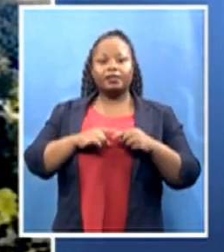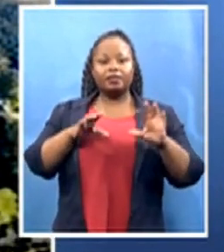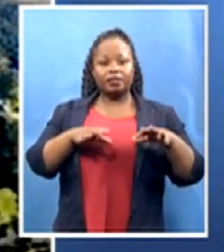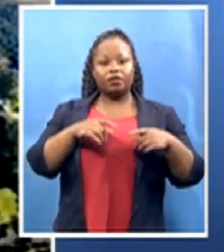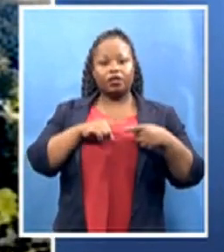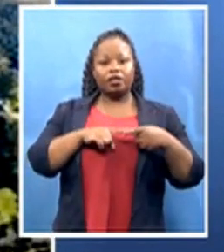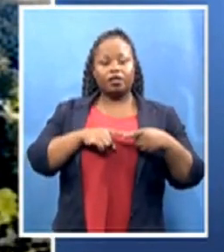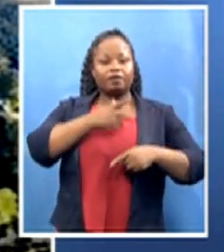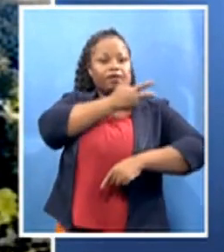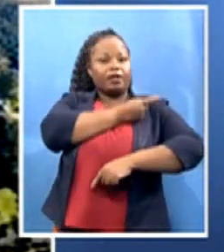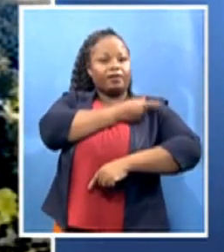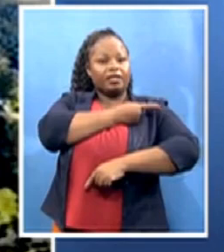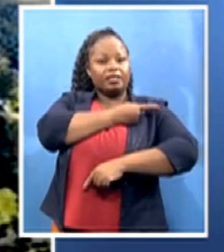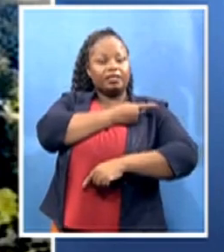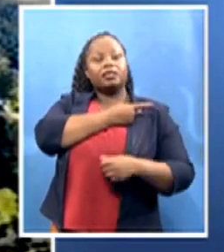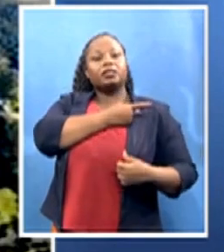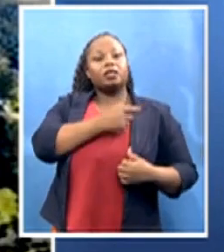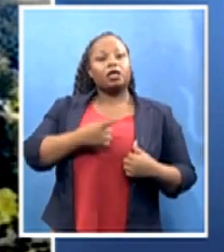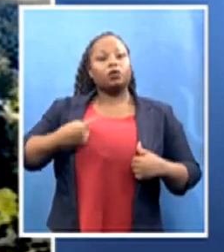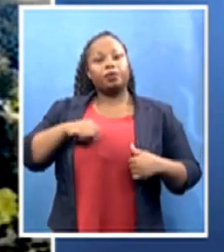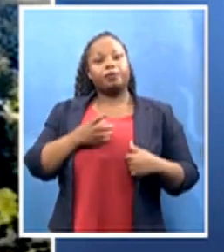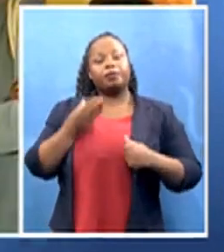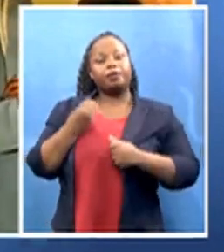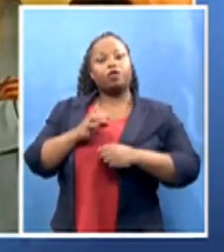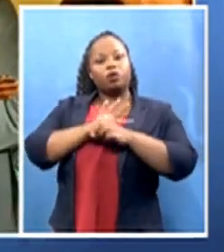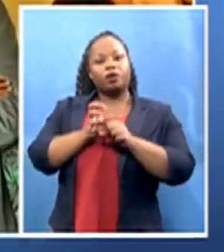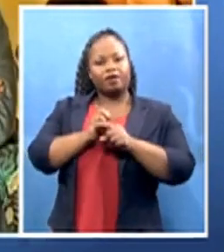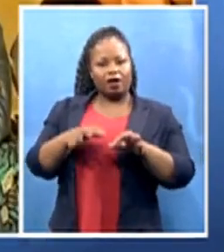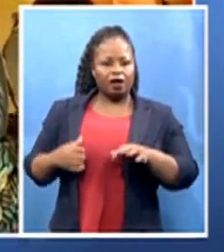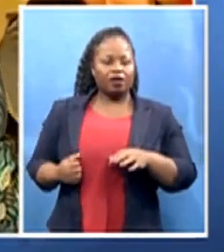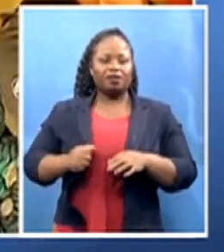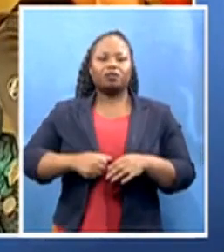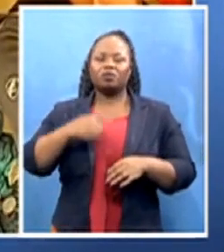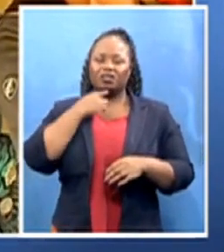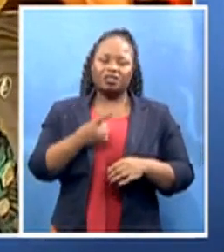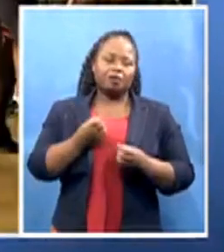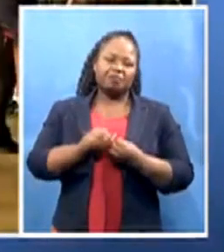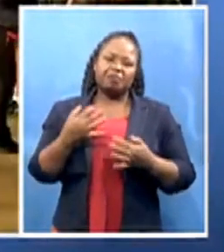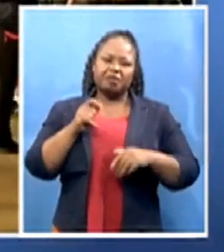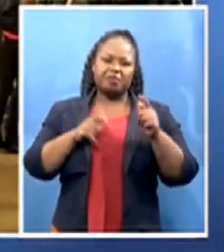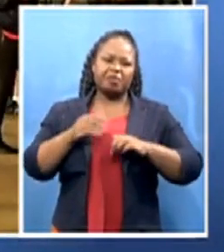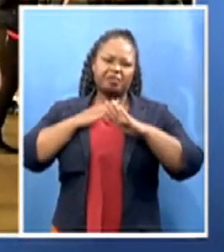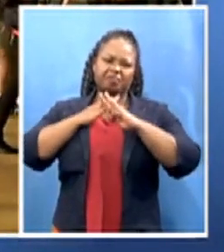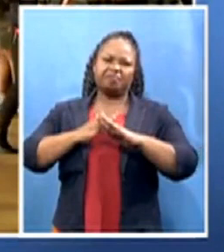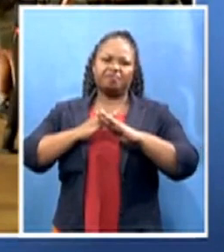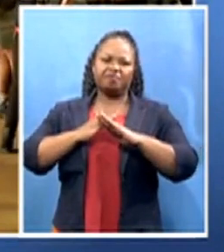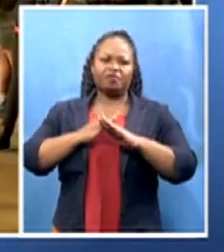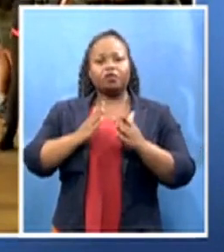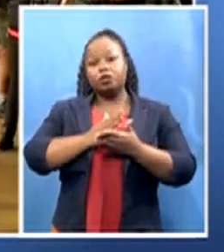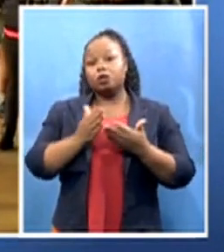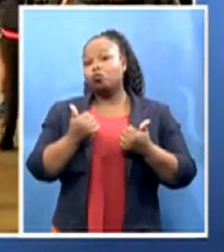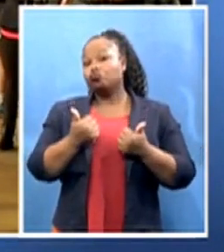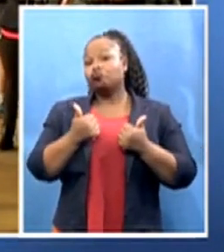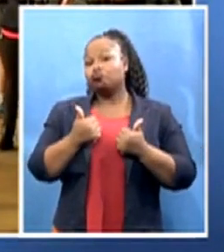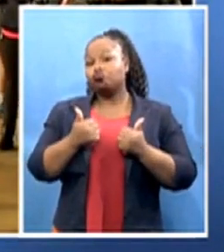that we've been seeing for COVID, that the vast majority will have some form of good immunity within two to four weeks.